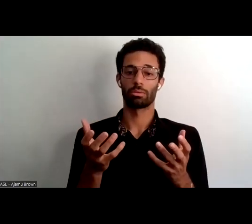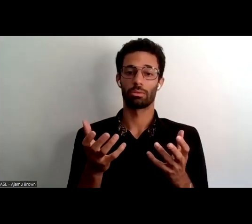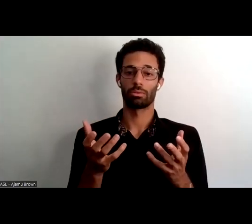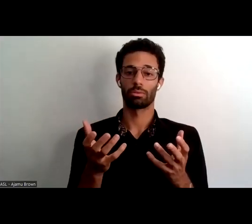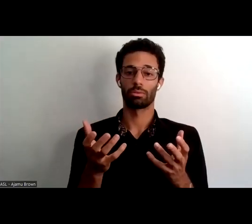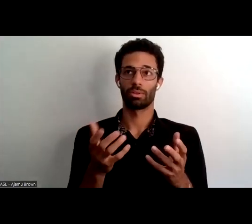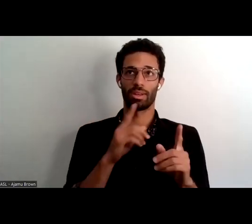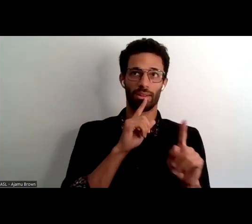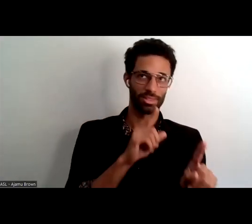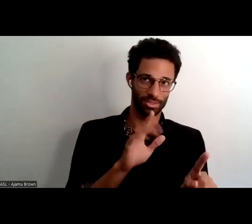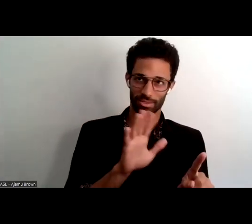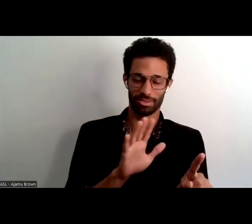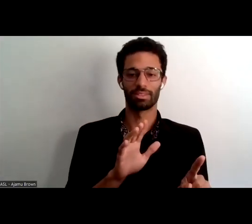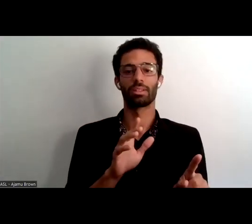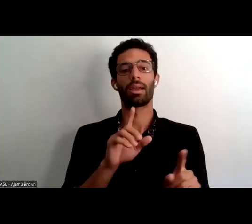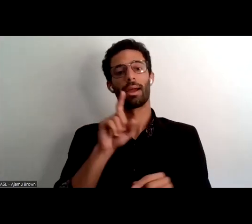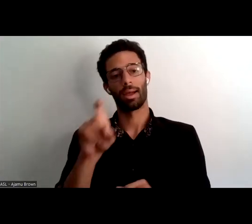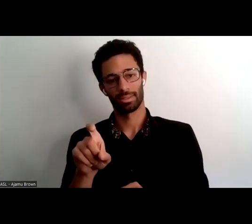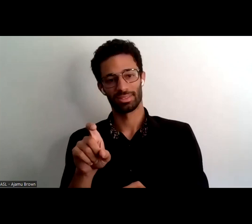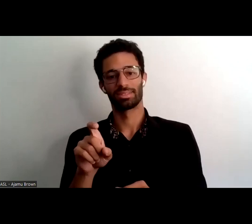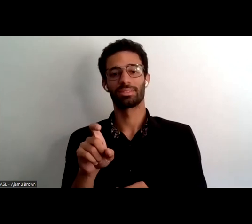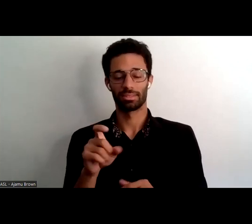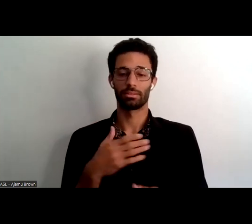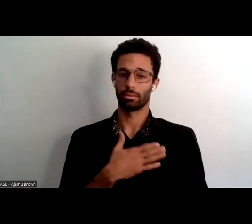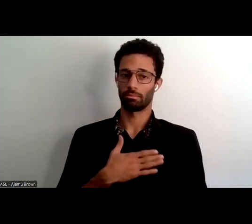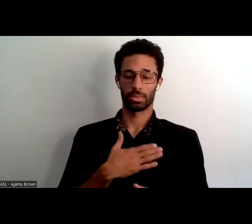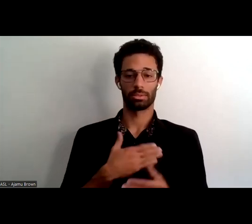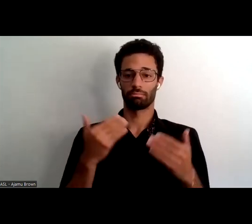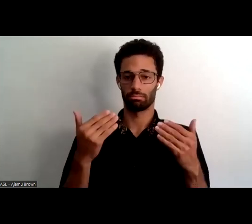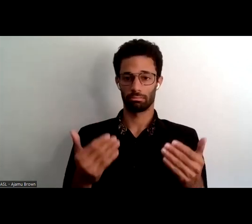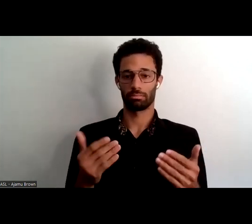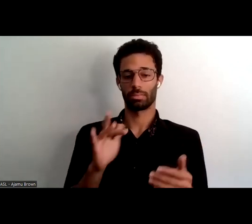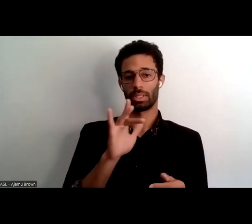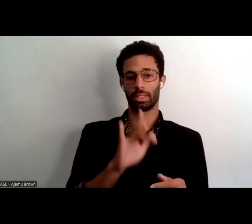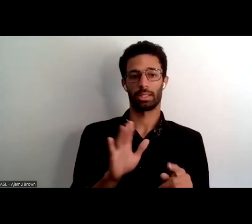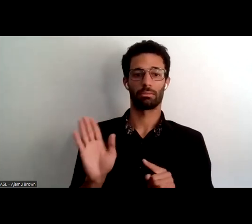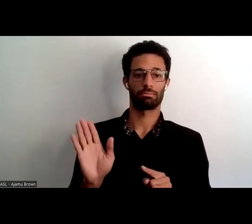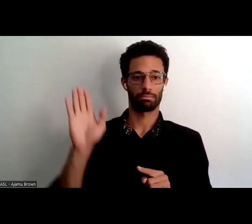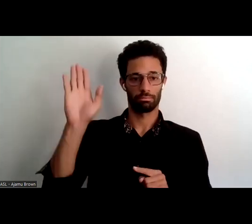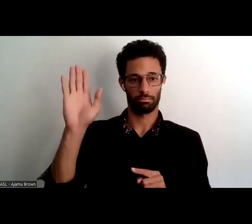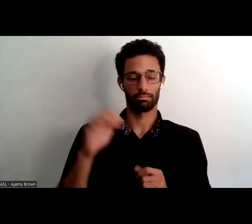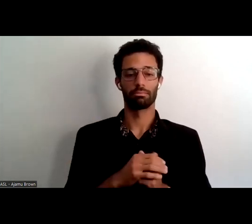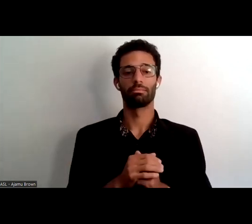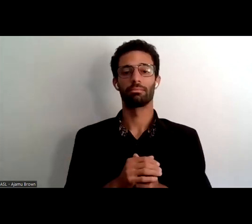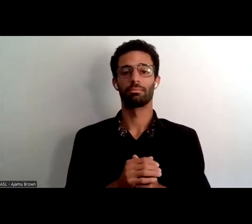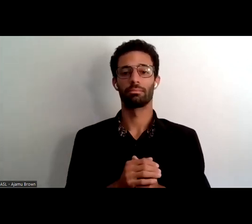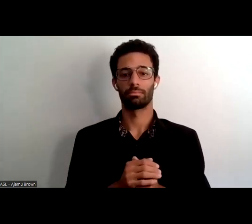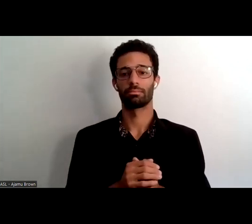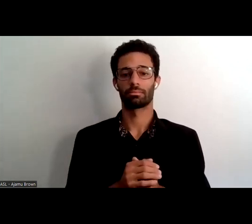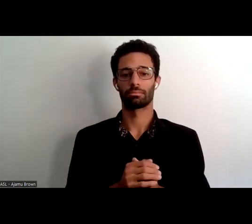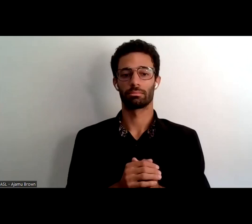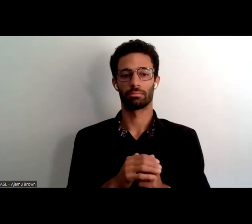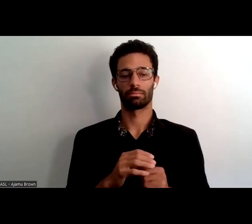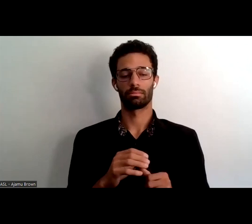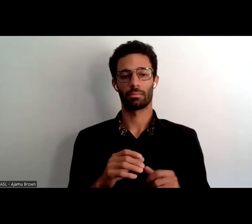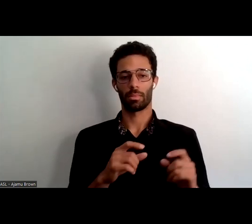answer if you'd like to ask a question live please feel free to click on the raise your hand icon at the bottom of your screen and we will